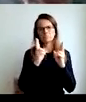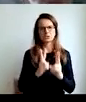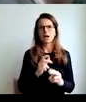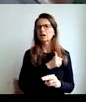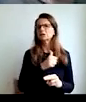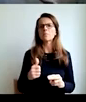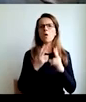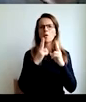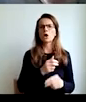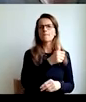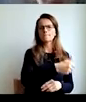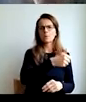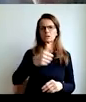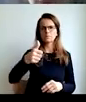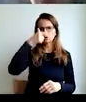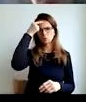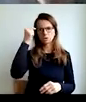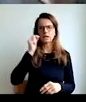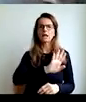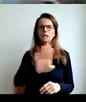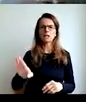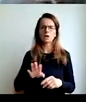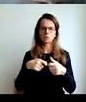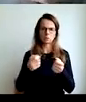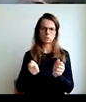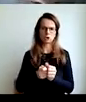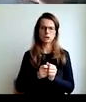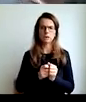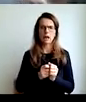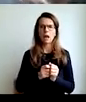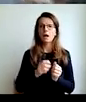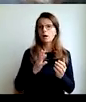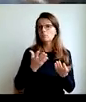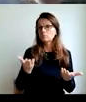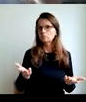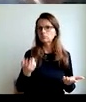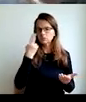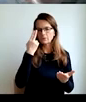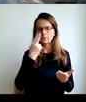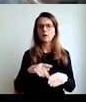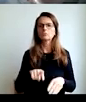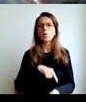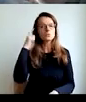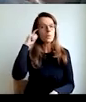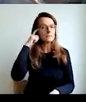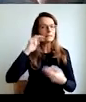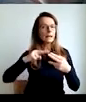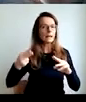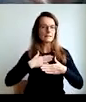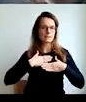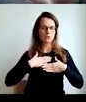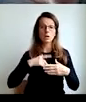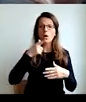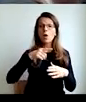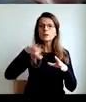such thing as society, there are individual men and women and their families, saying people are